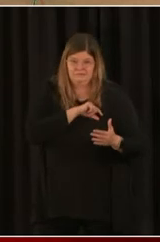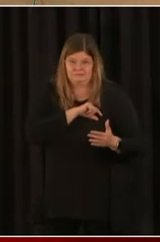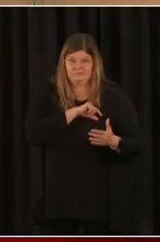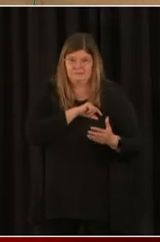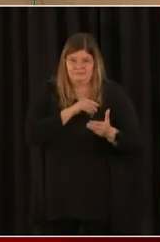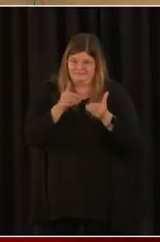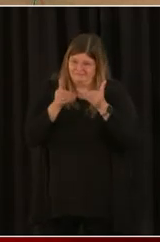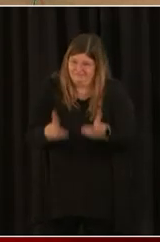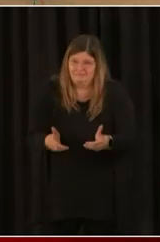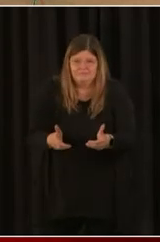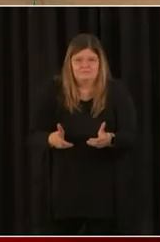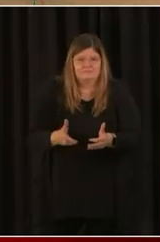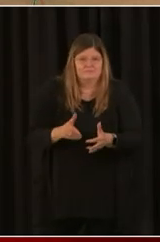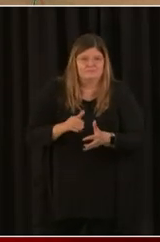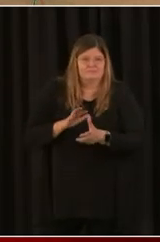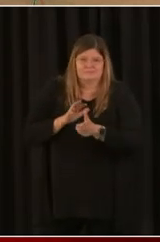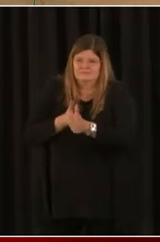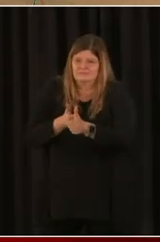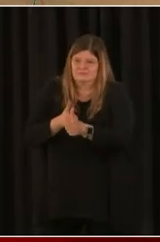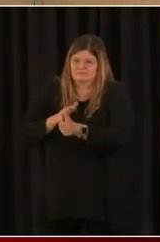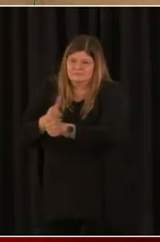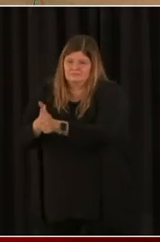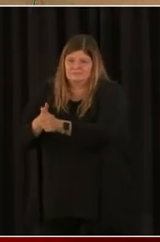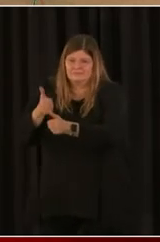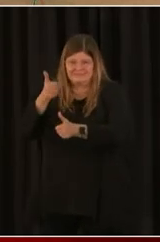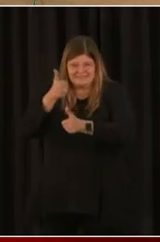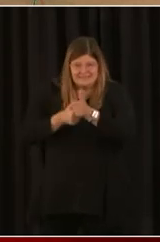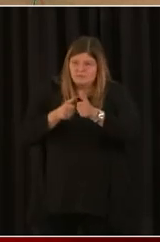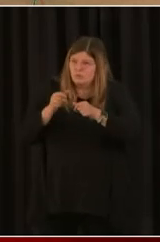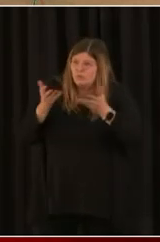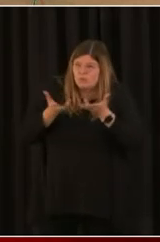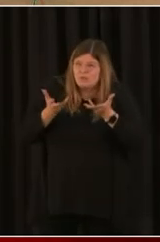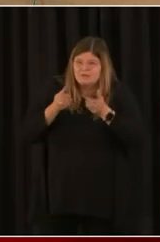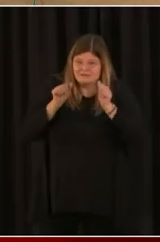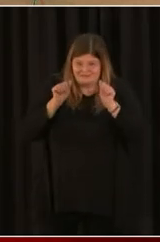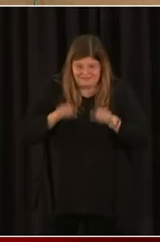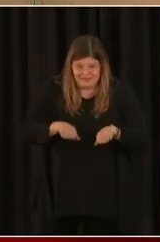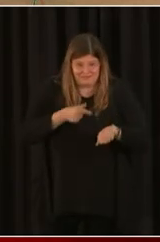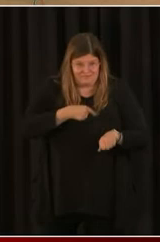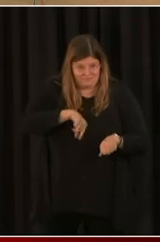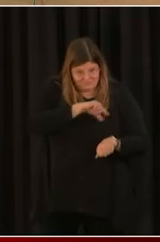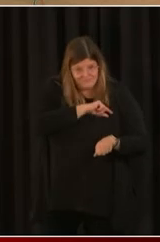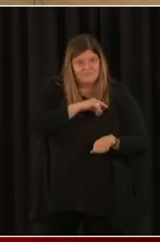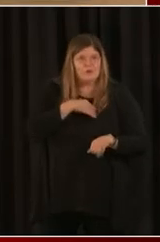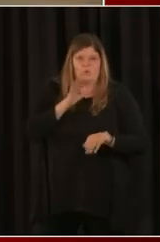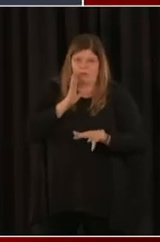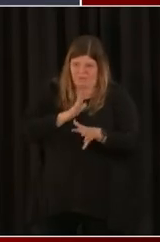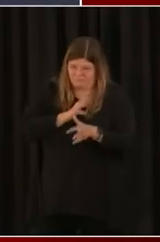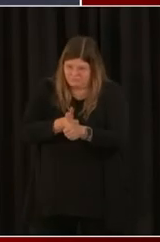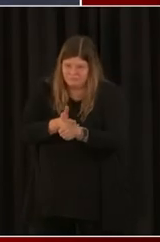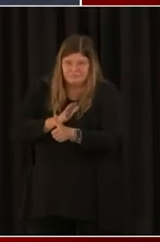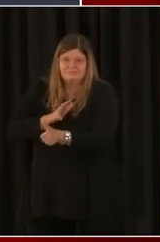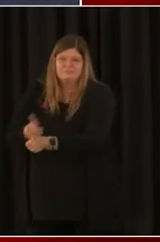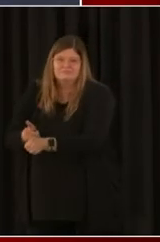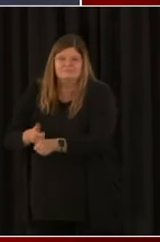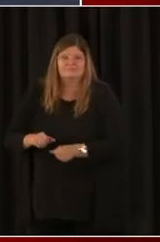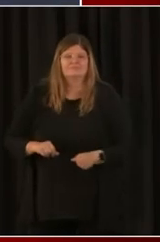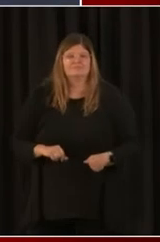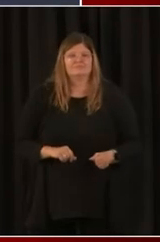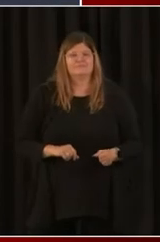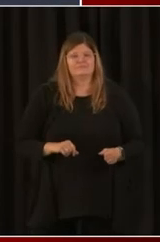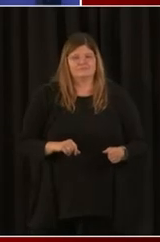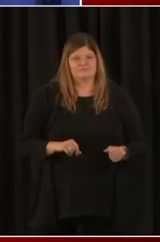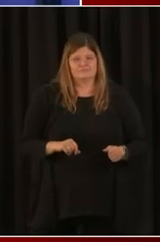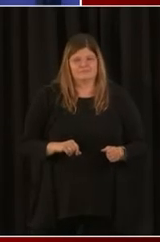And that, want to, pulling off of that great example, I want to say that I know in the first round of these SBA